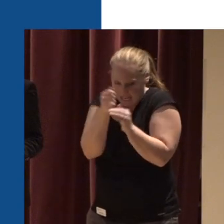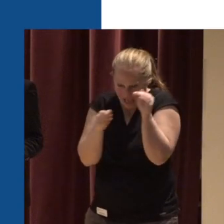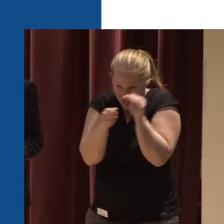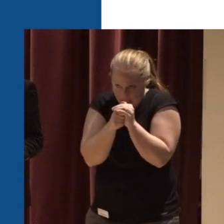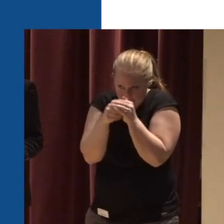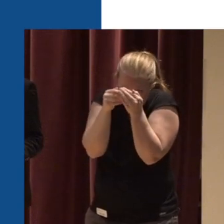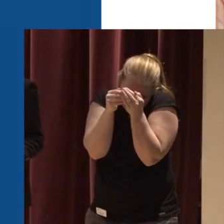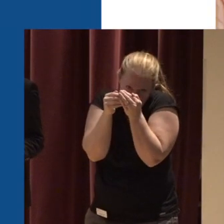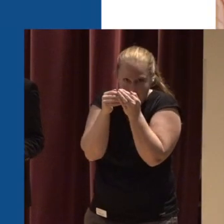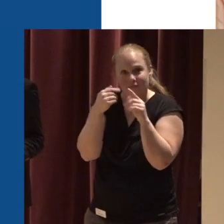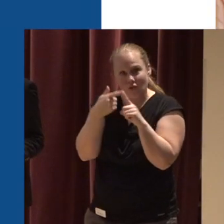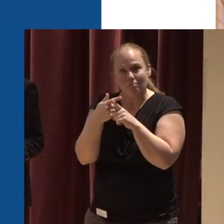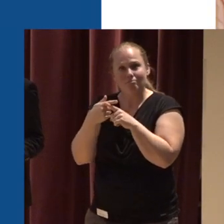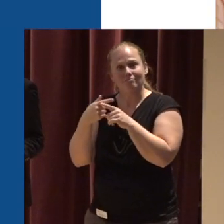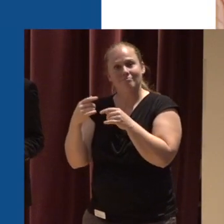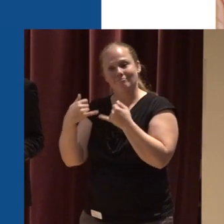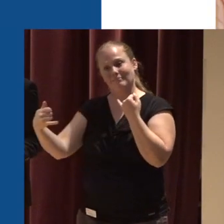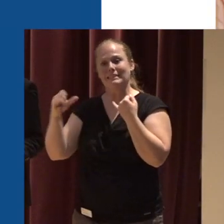himself out of sticks